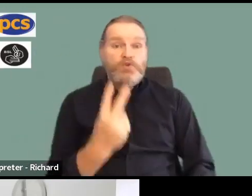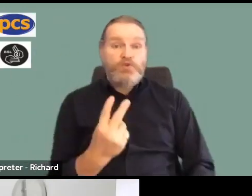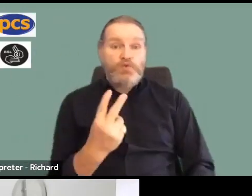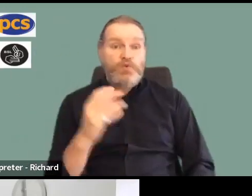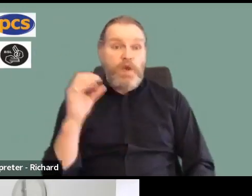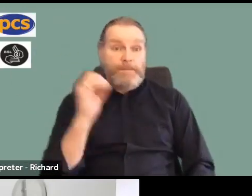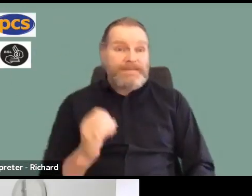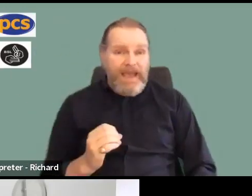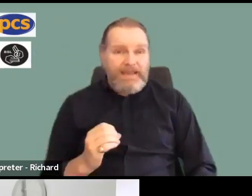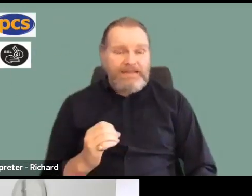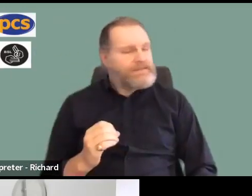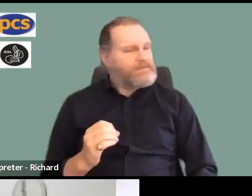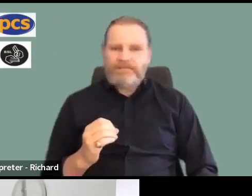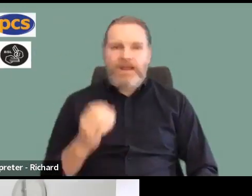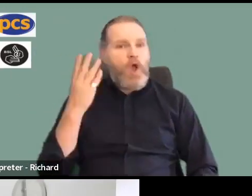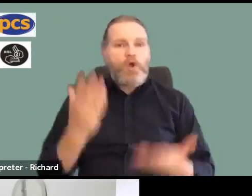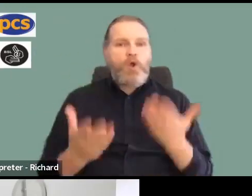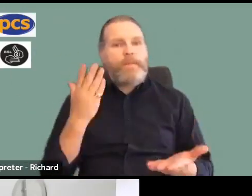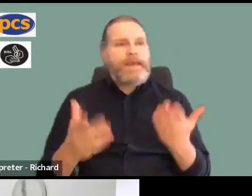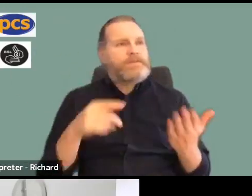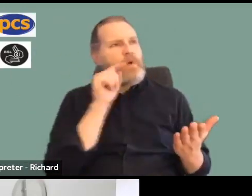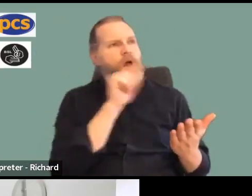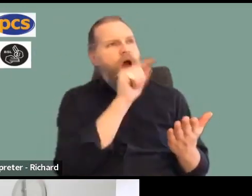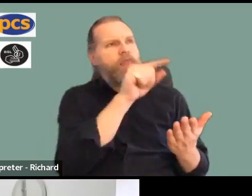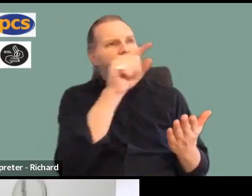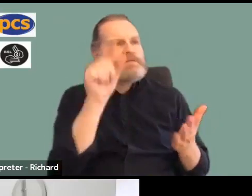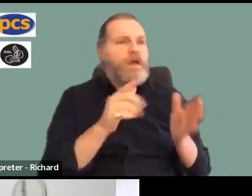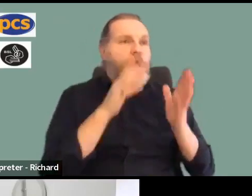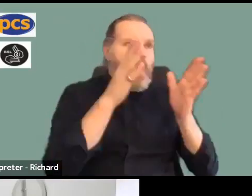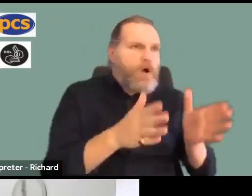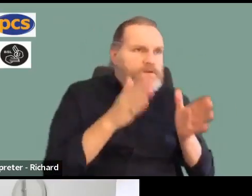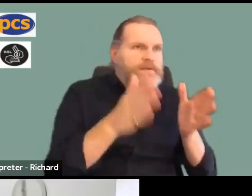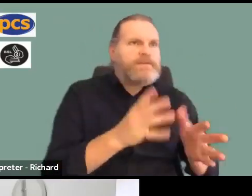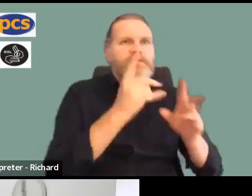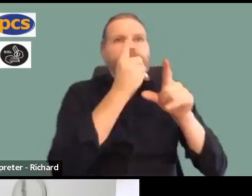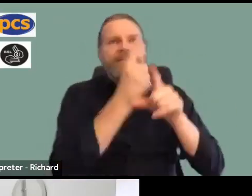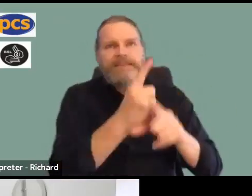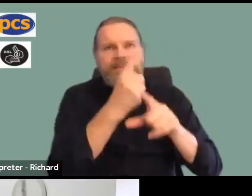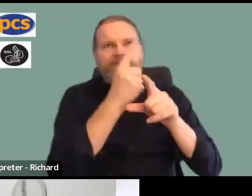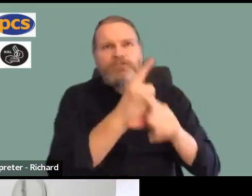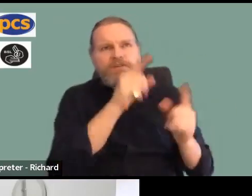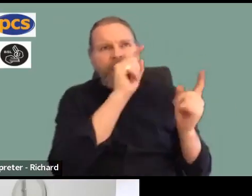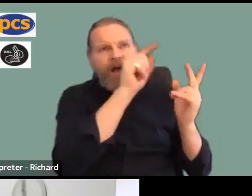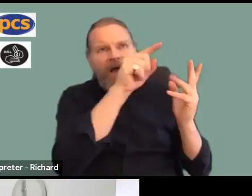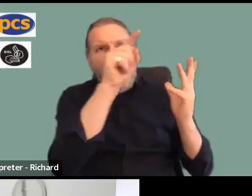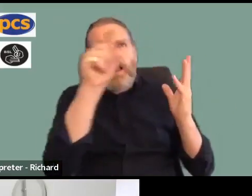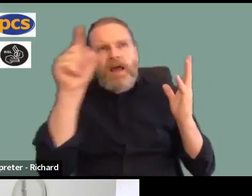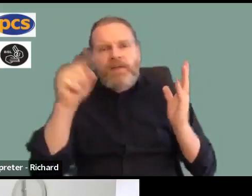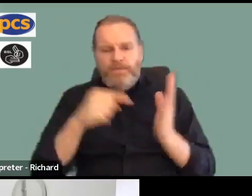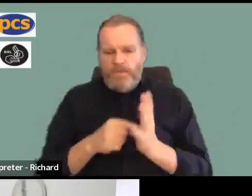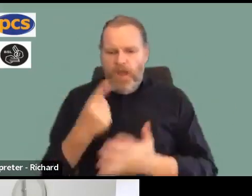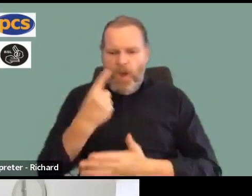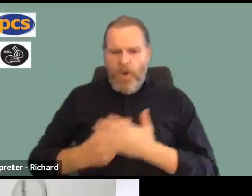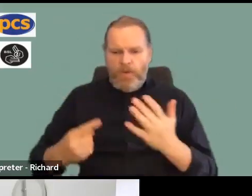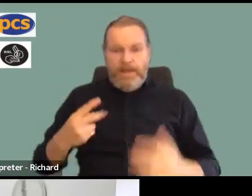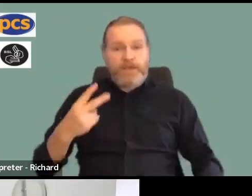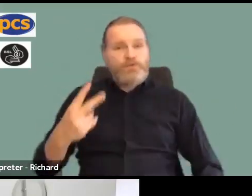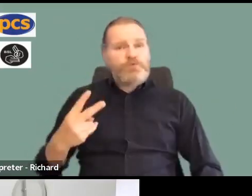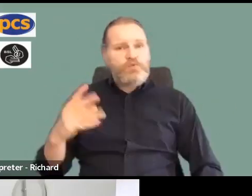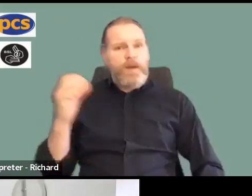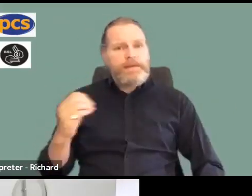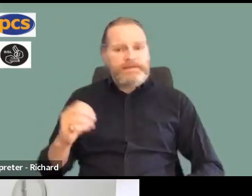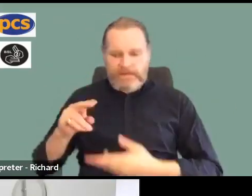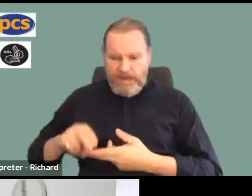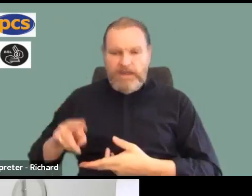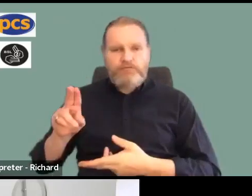of our public sector colleagues. In addition to telling us that we're only getting 2 percent, we've now seen inflation rise massively since our